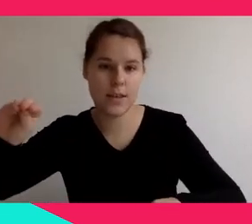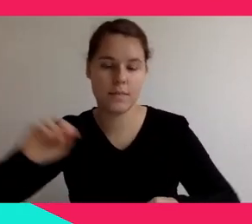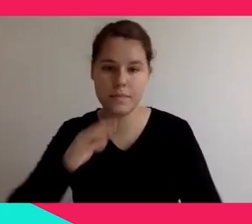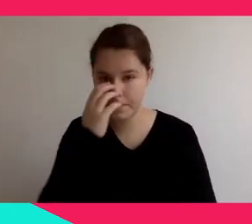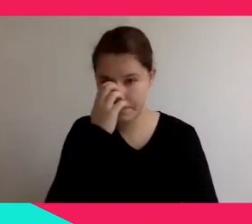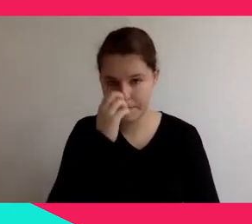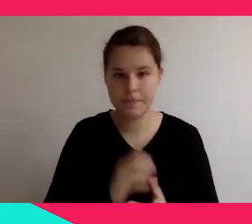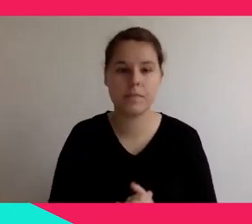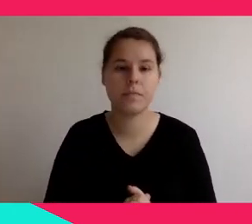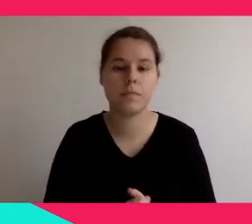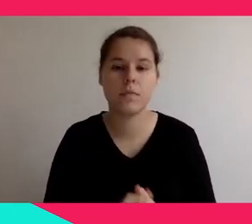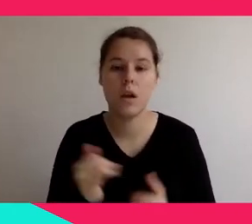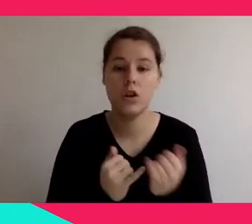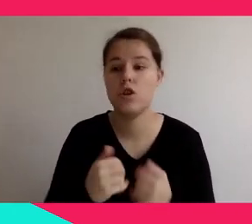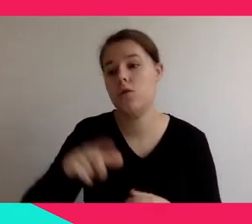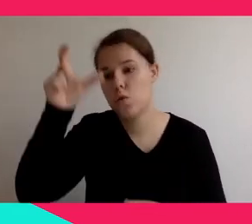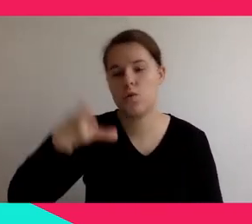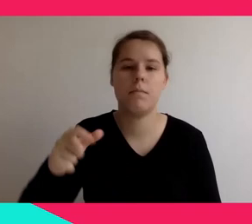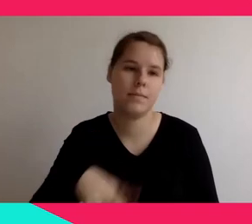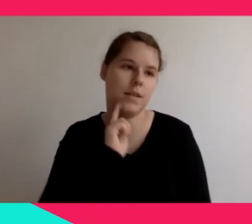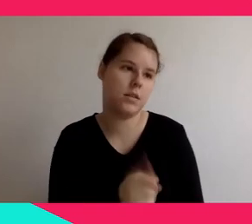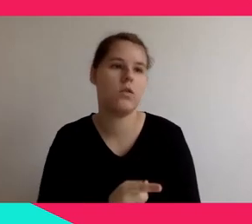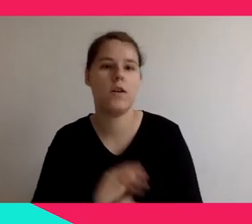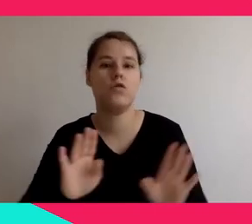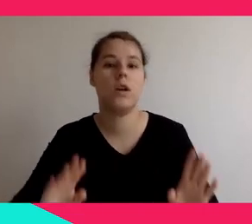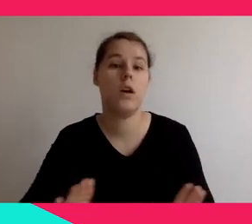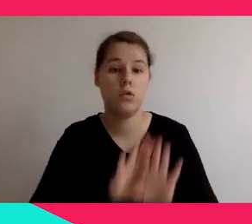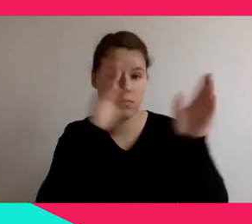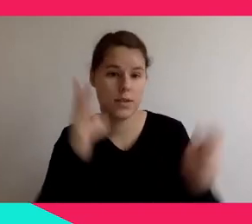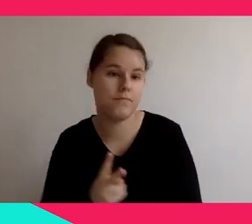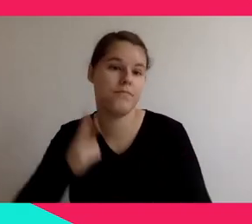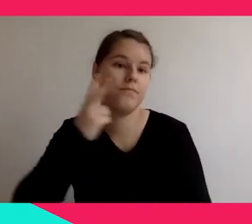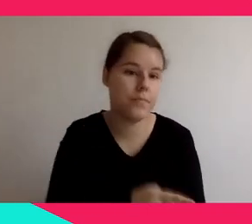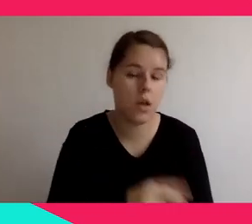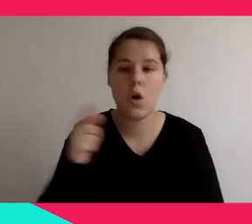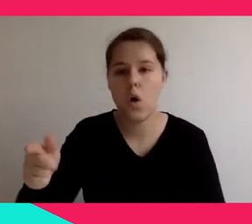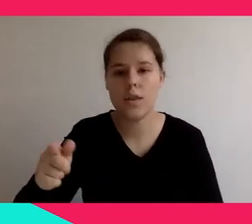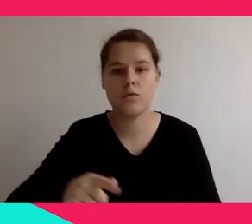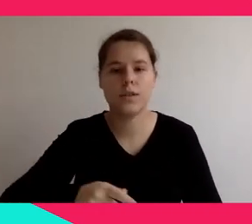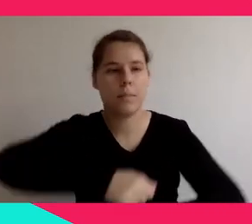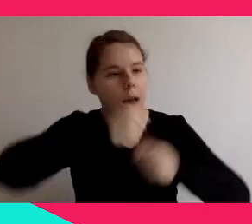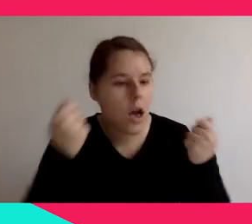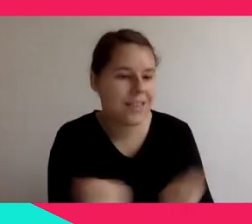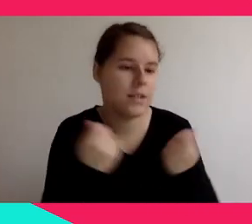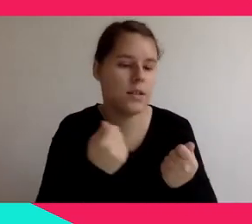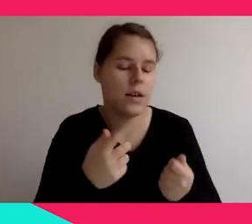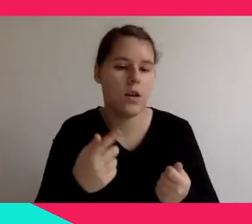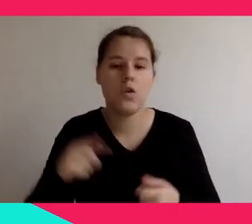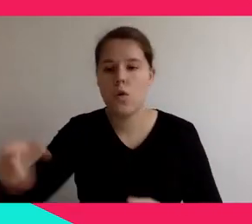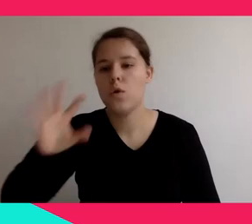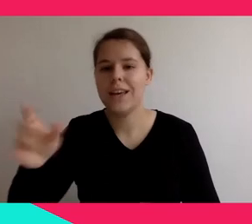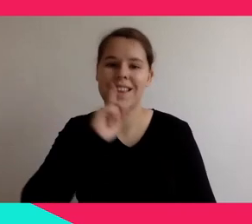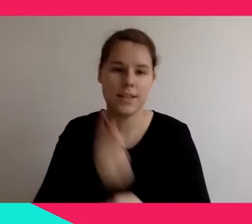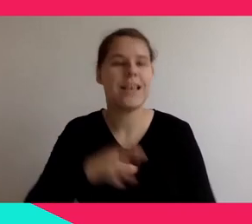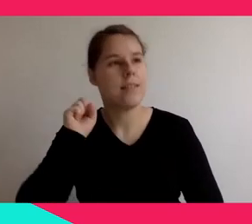exhibition is committing. Choosing what I want to see in a big museum is also committing. But that's